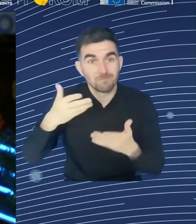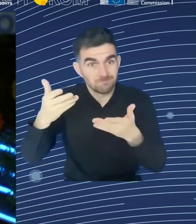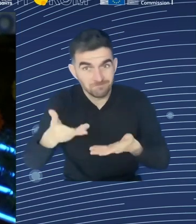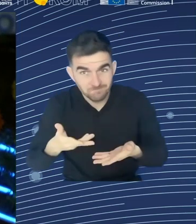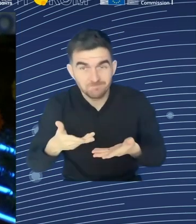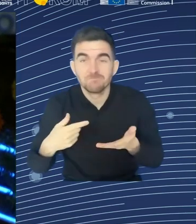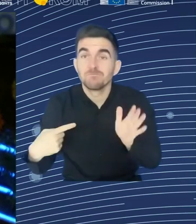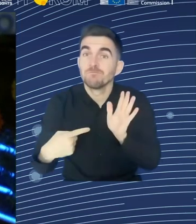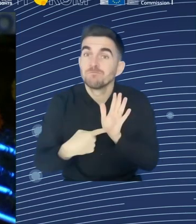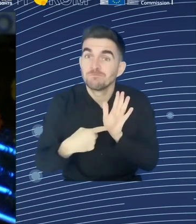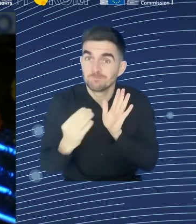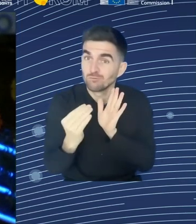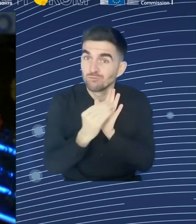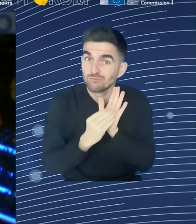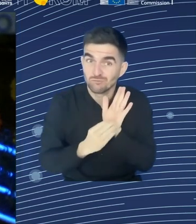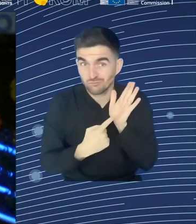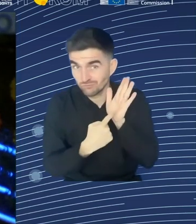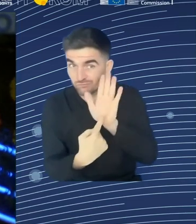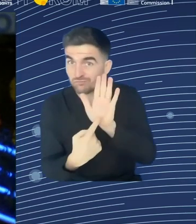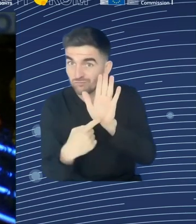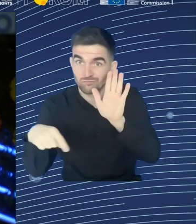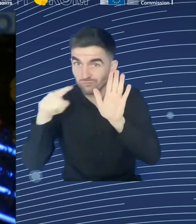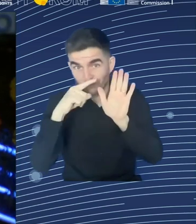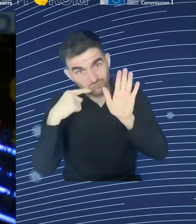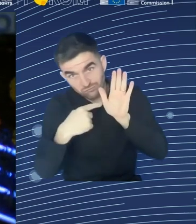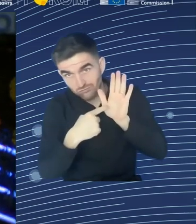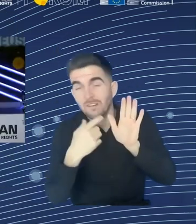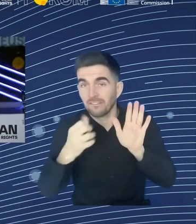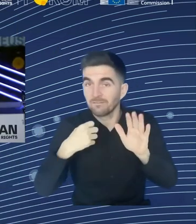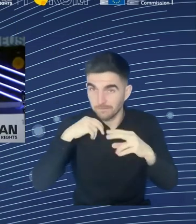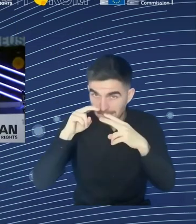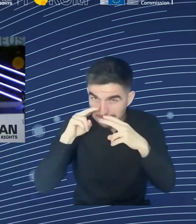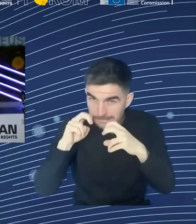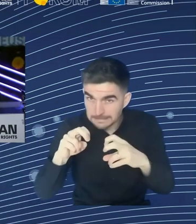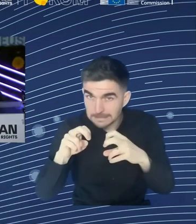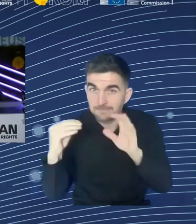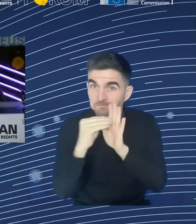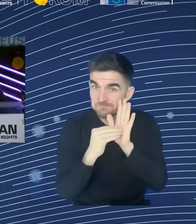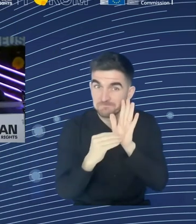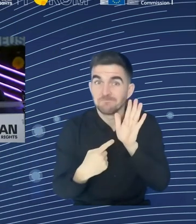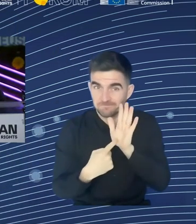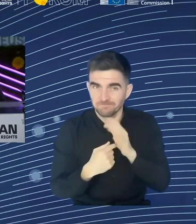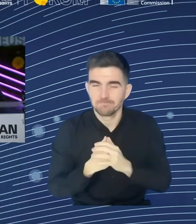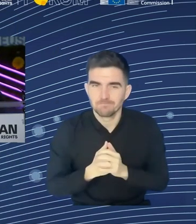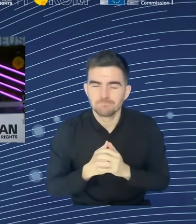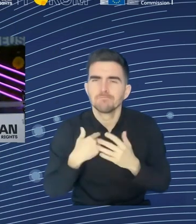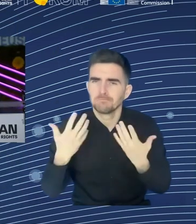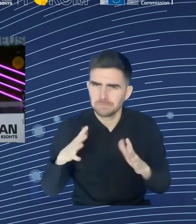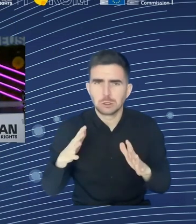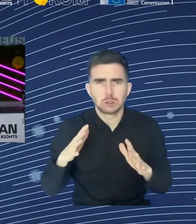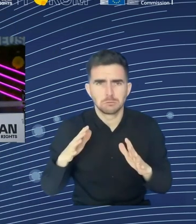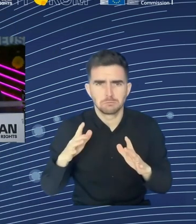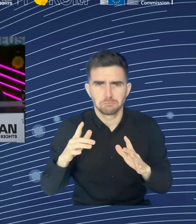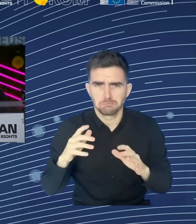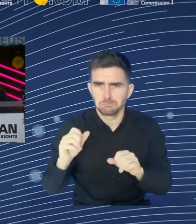many slides. So I will try to go as fast and easy as possible. Basically, when we started